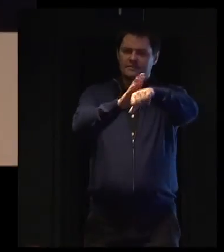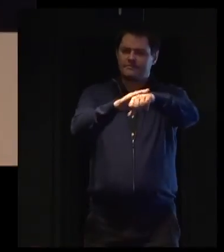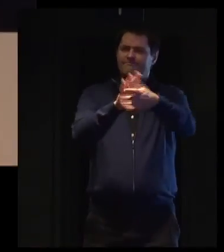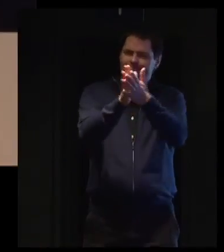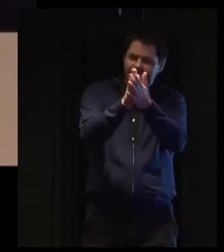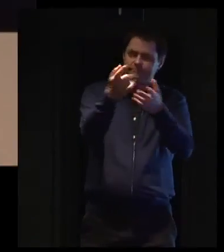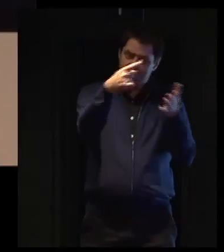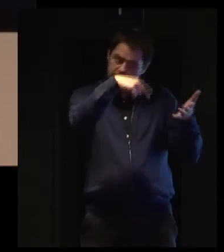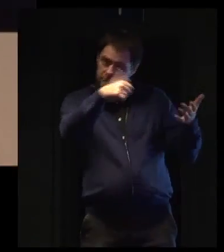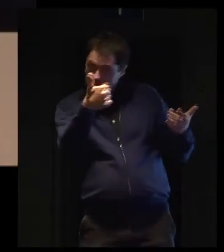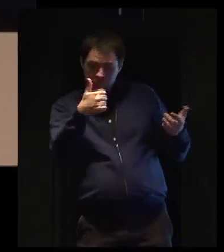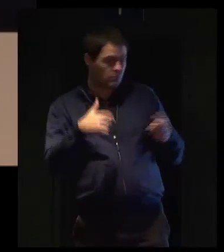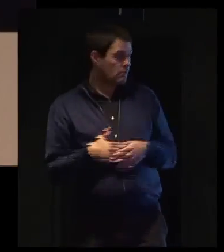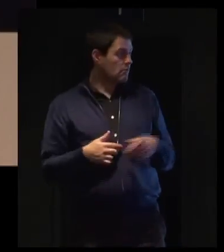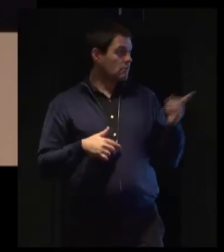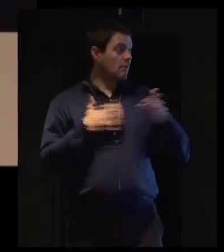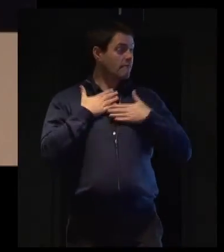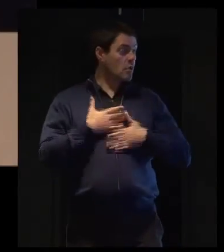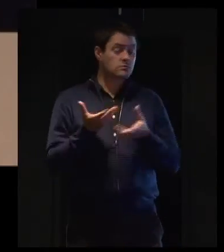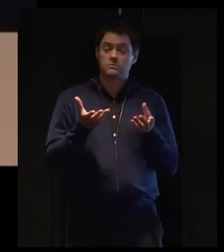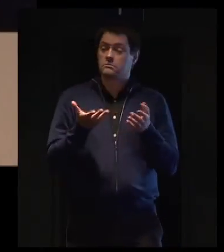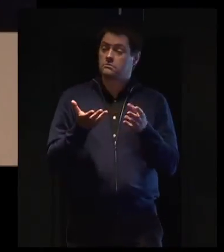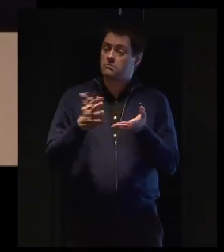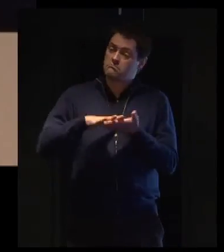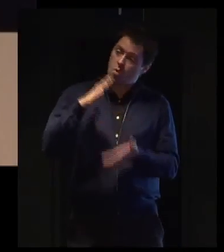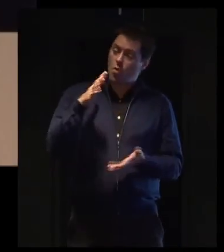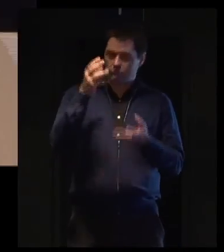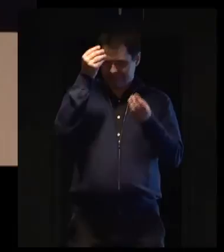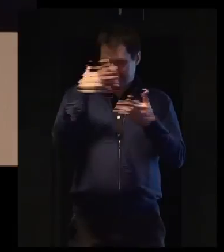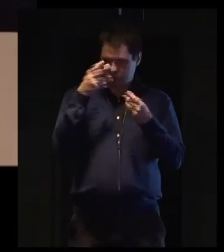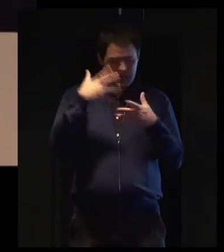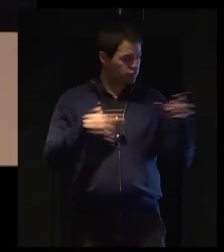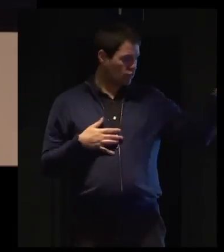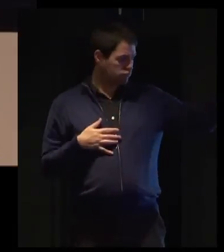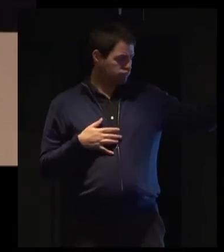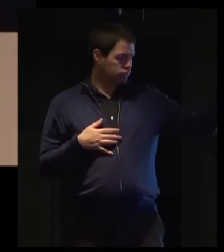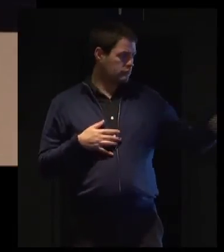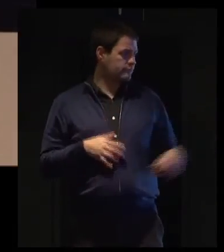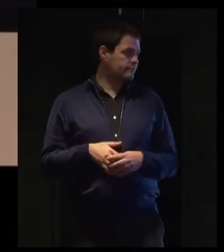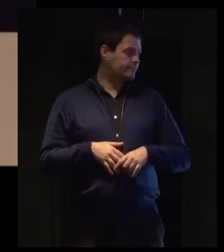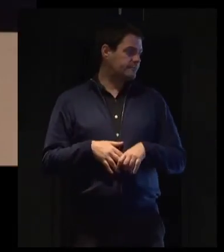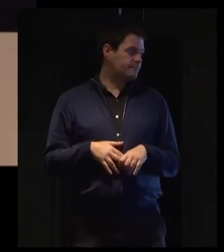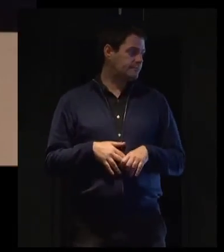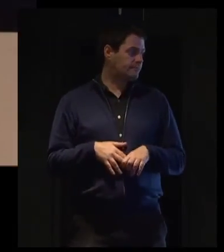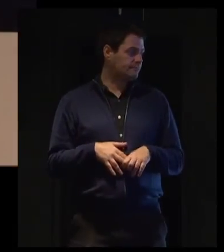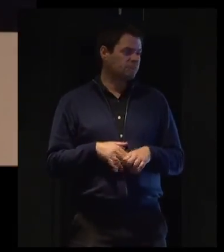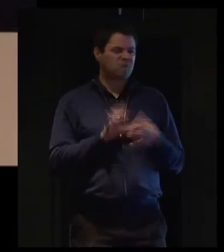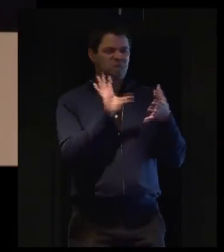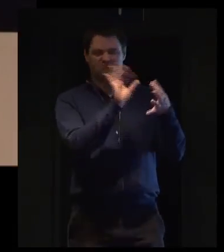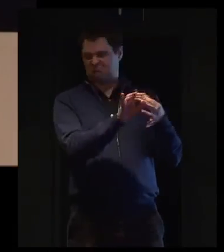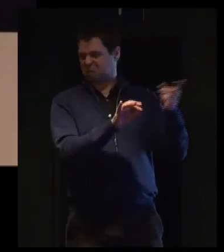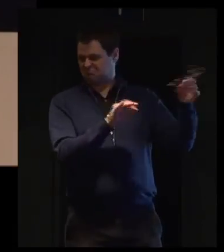If you need any more information about those sort of things, then obviously my details are on the screen. And hopefully any